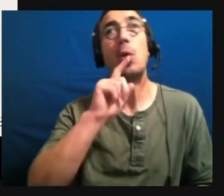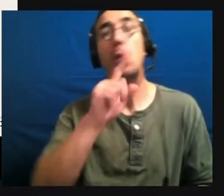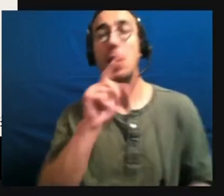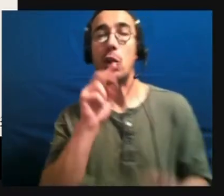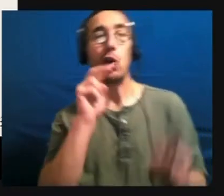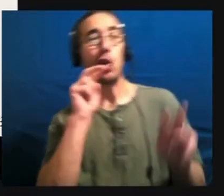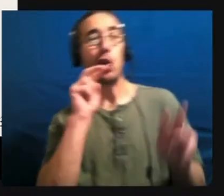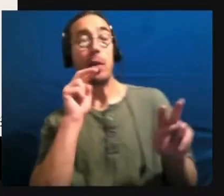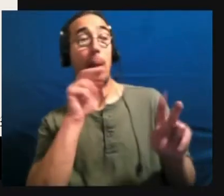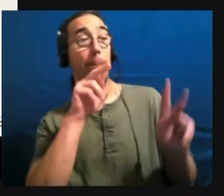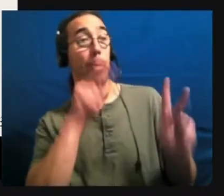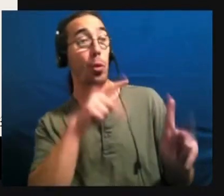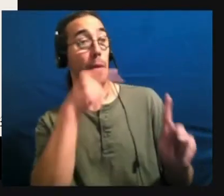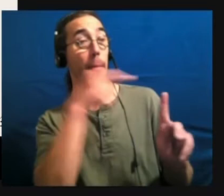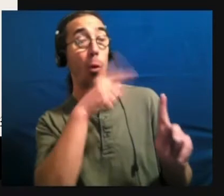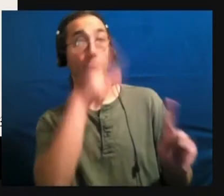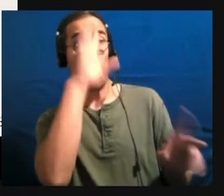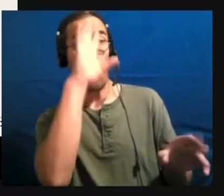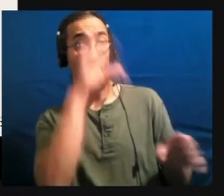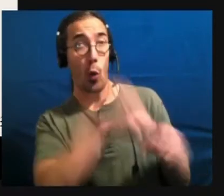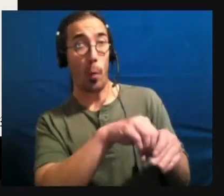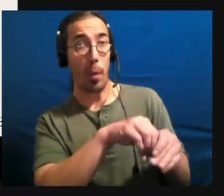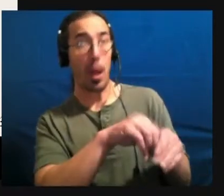autistic and less distressed.